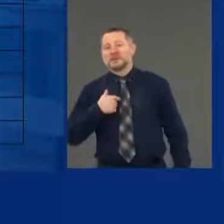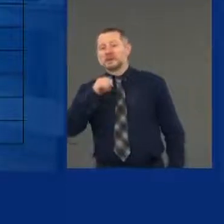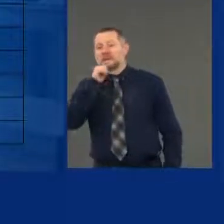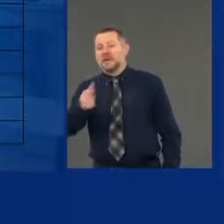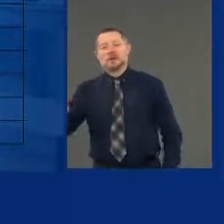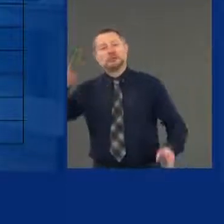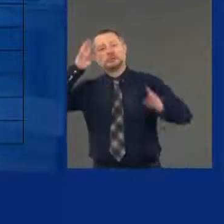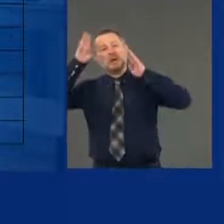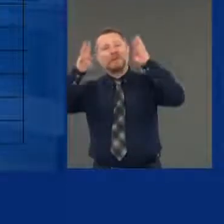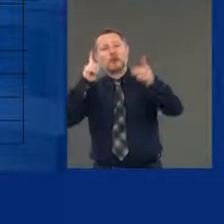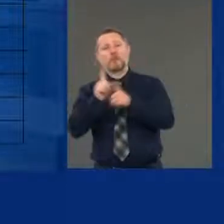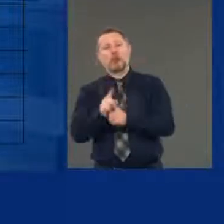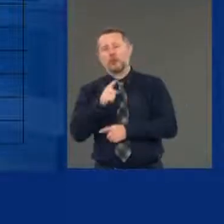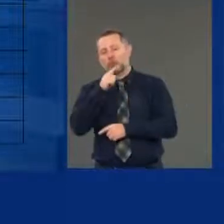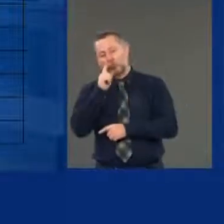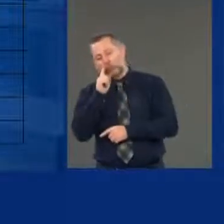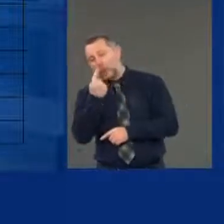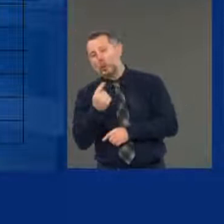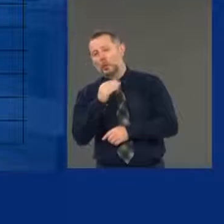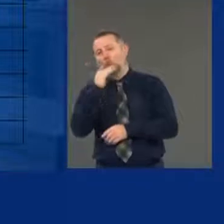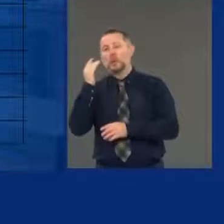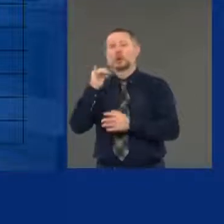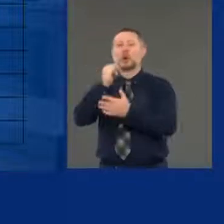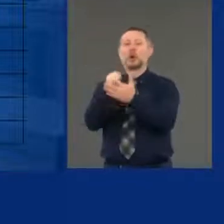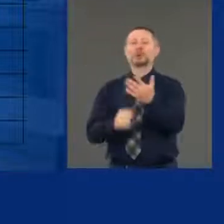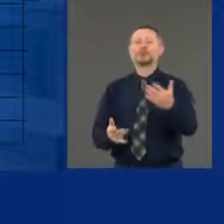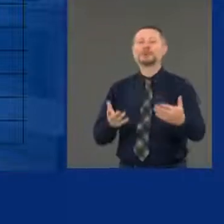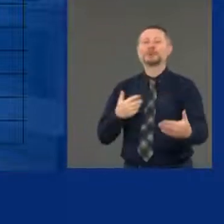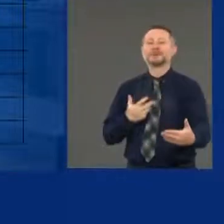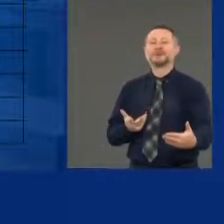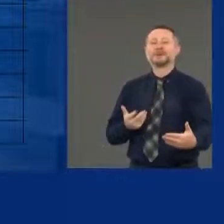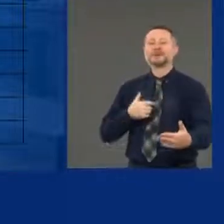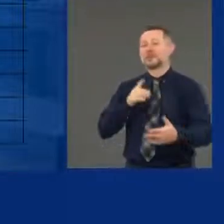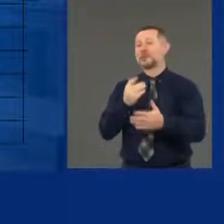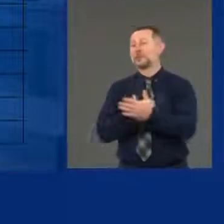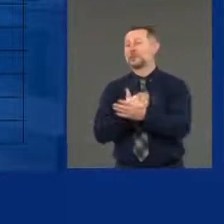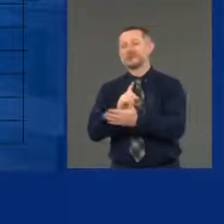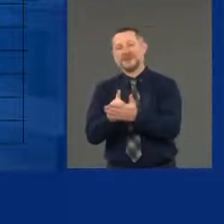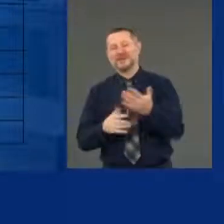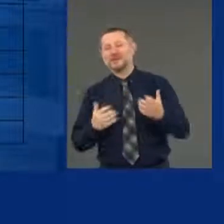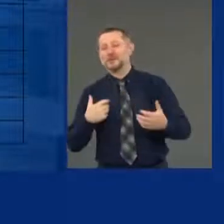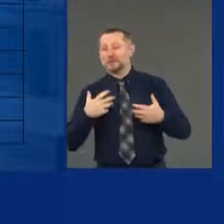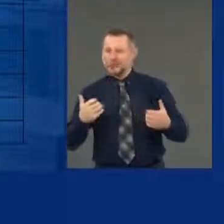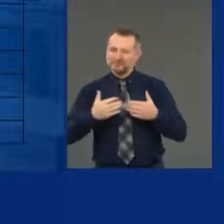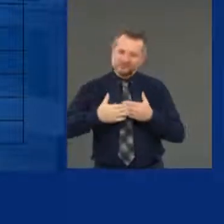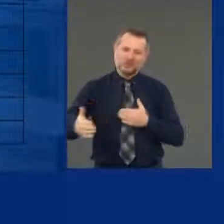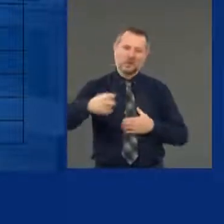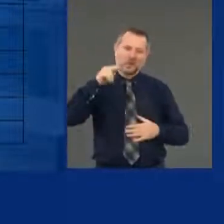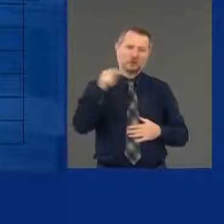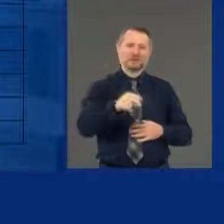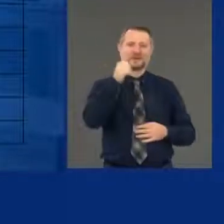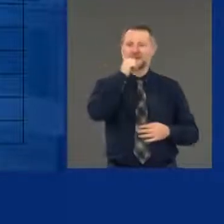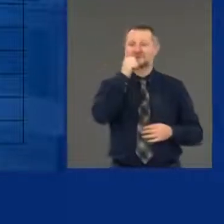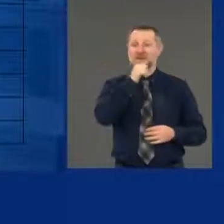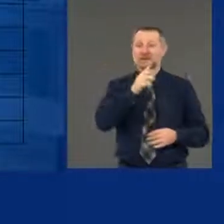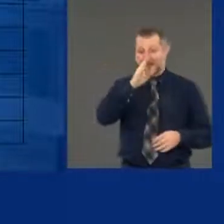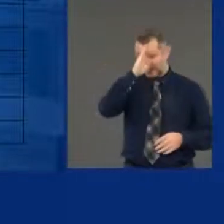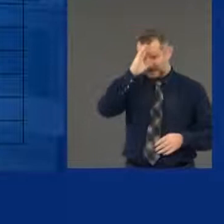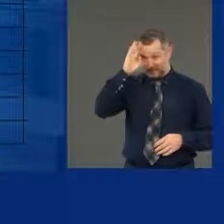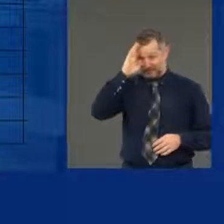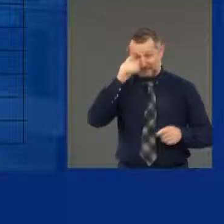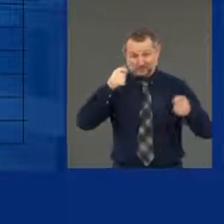But this is the new dashboard. And this is what people should look at every day. Hospital administrators, elected officials, citizens.